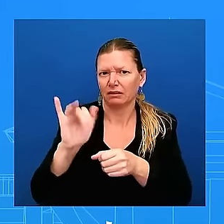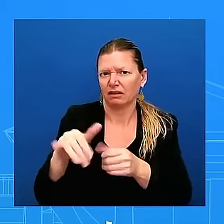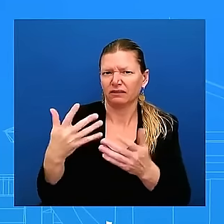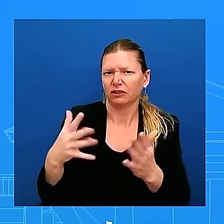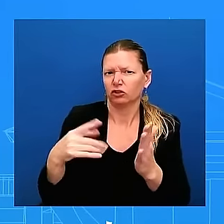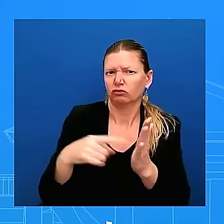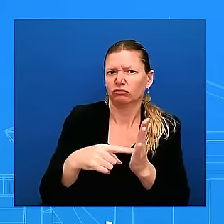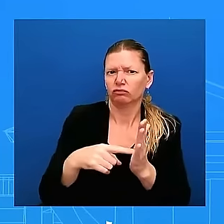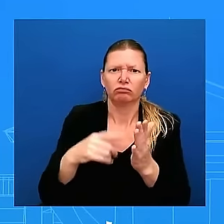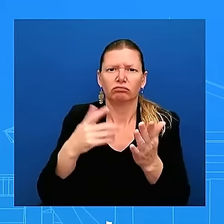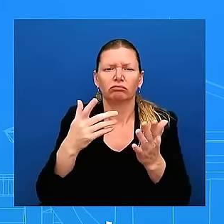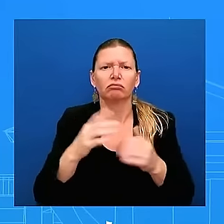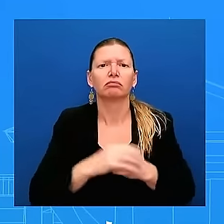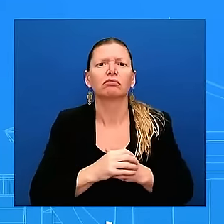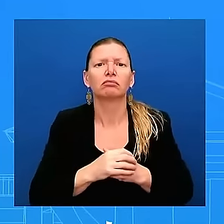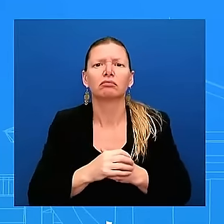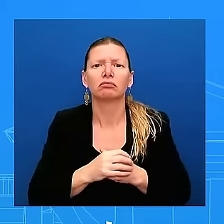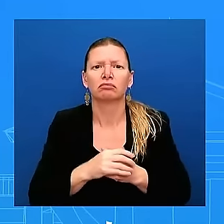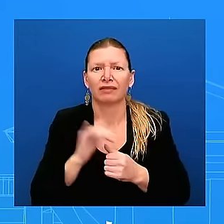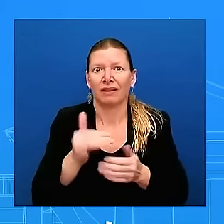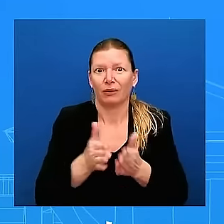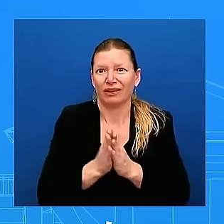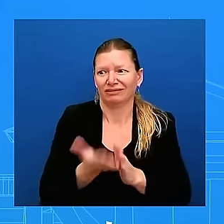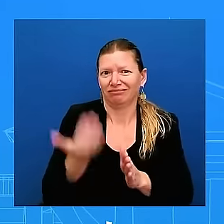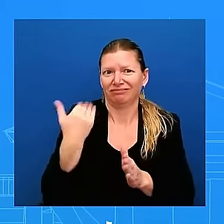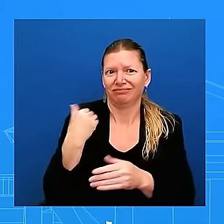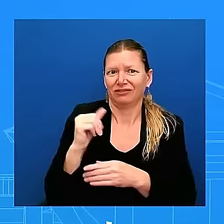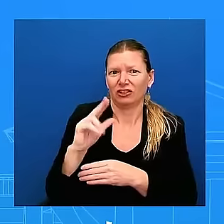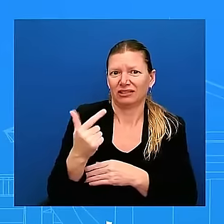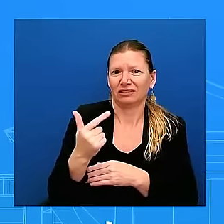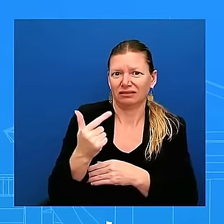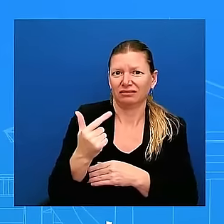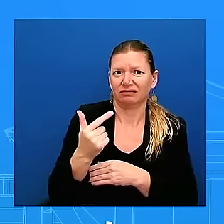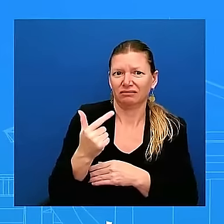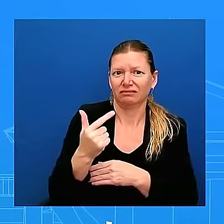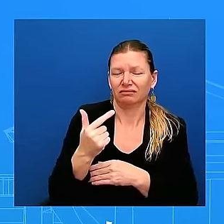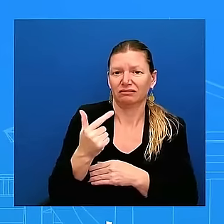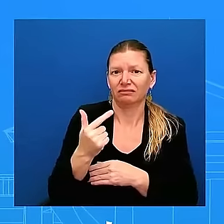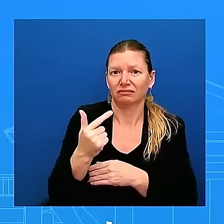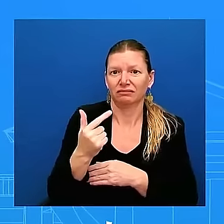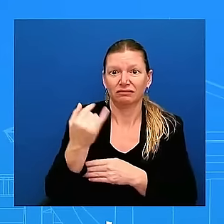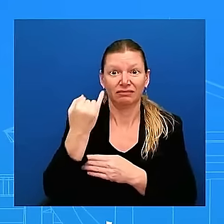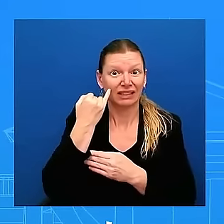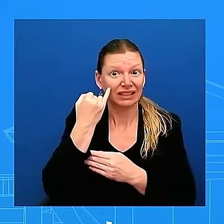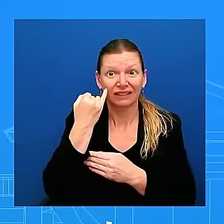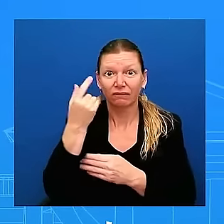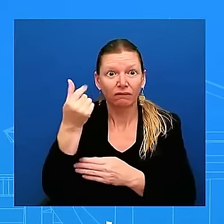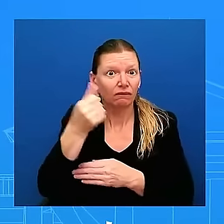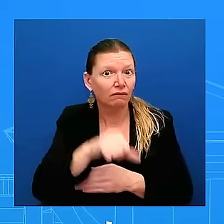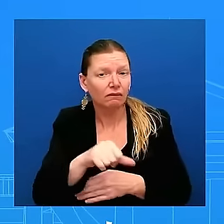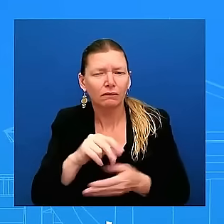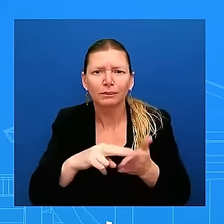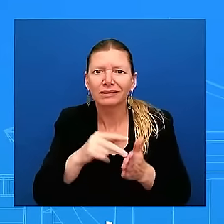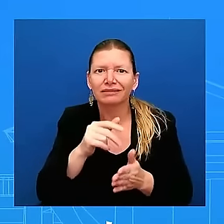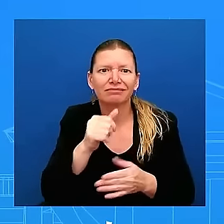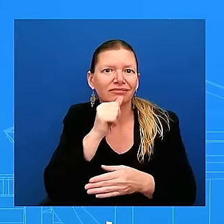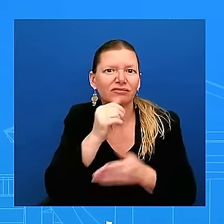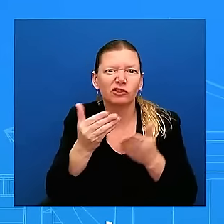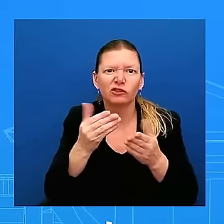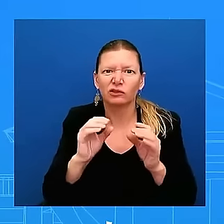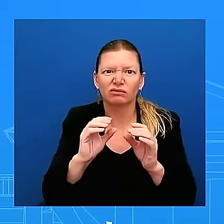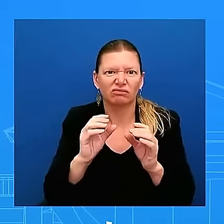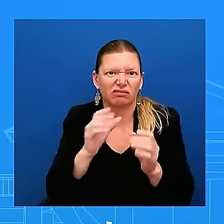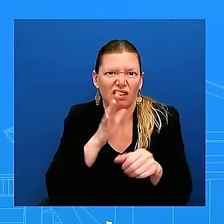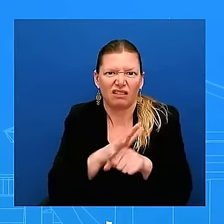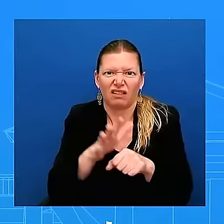uh the Secret Service would have inefficient resources to sustain and enhance protective operations during uh the period of the